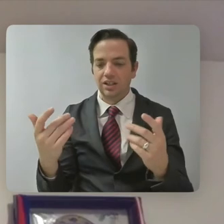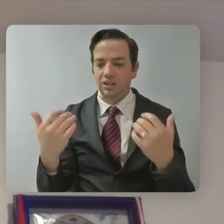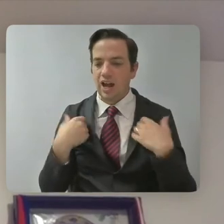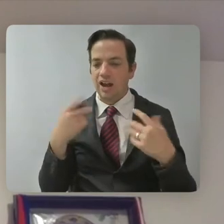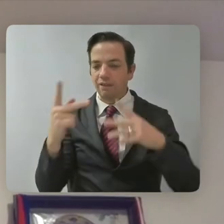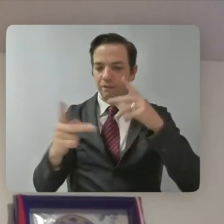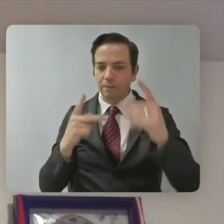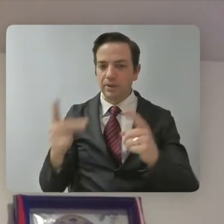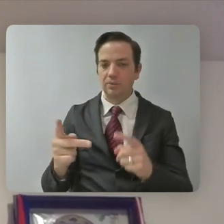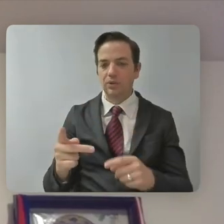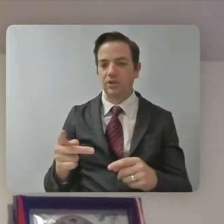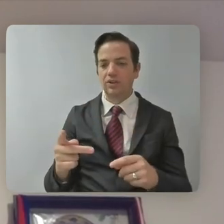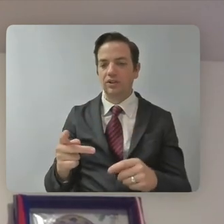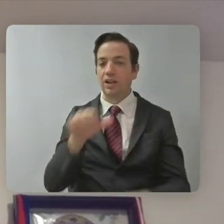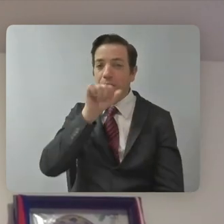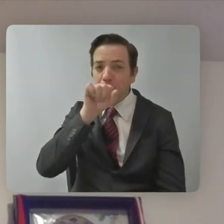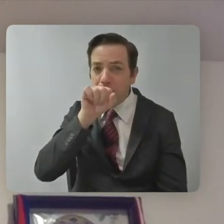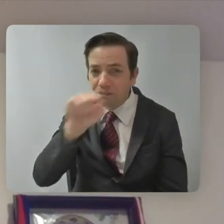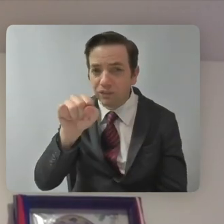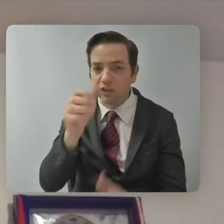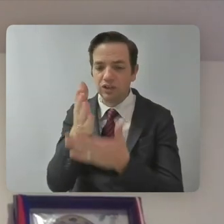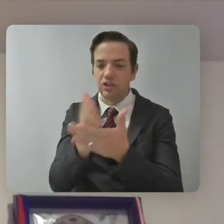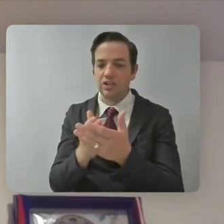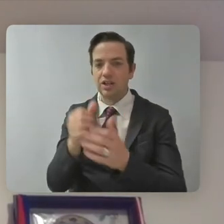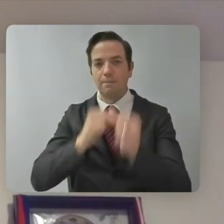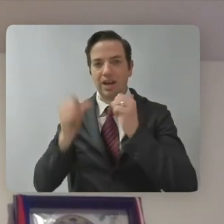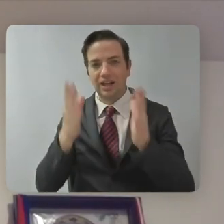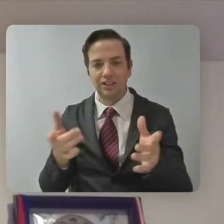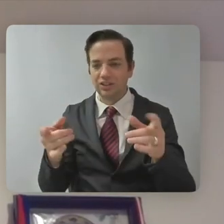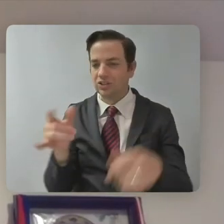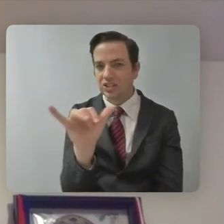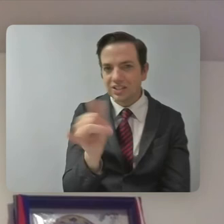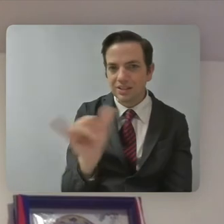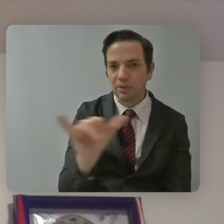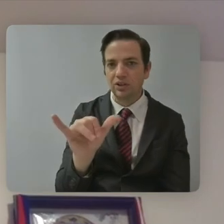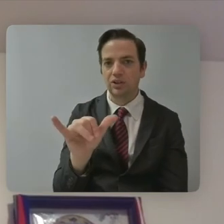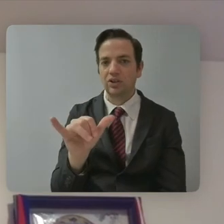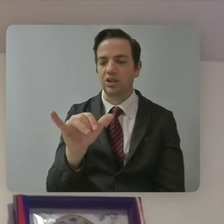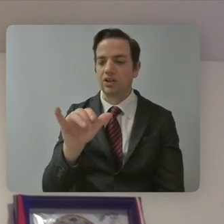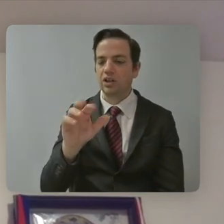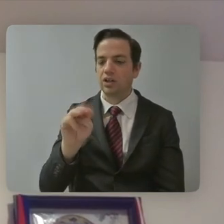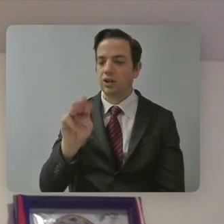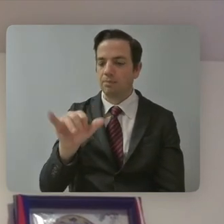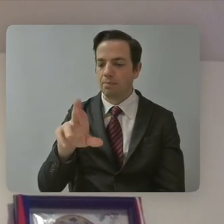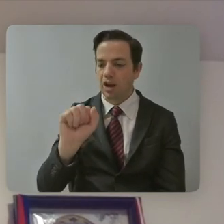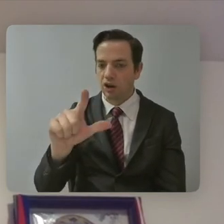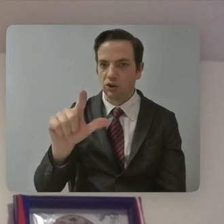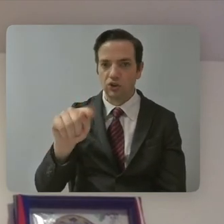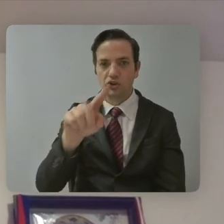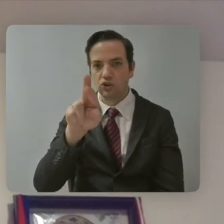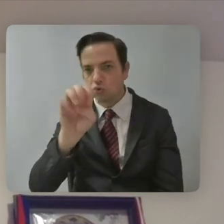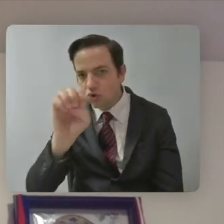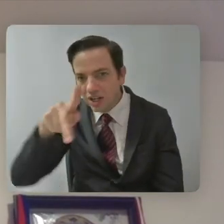that like Meryl Streep or Tom Hanks would be celebrating. And I think that that is not given to us at all. And it's